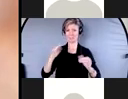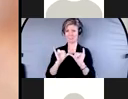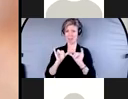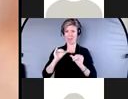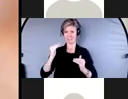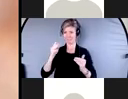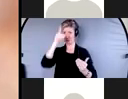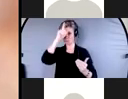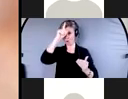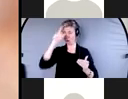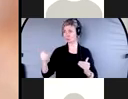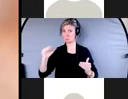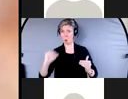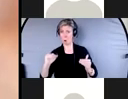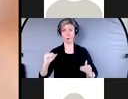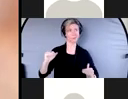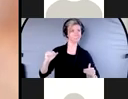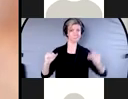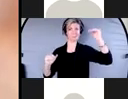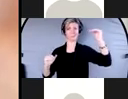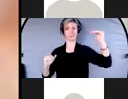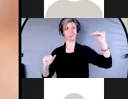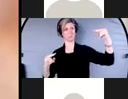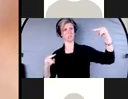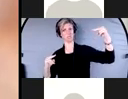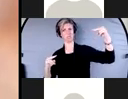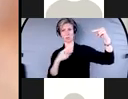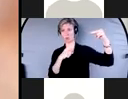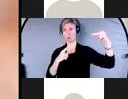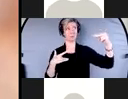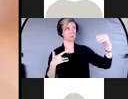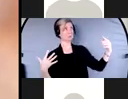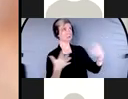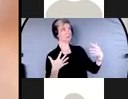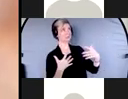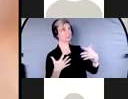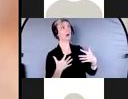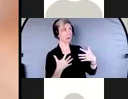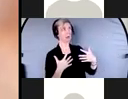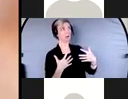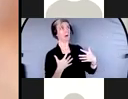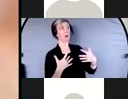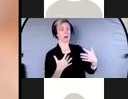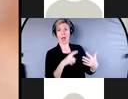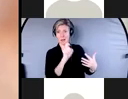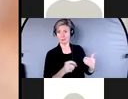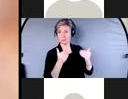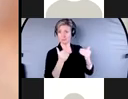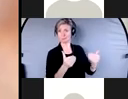shorter, and they're standing over top of them, that's an intimidation feeling that people feel like they don't have